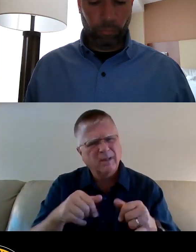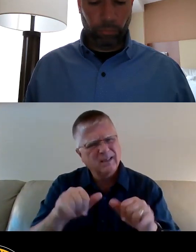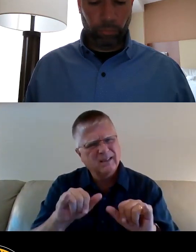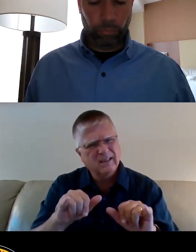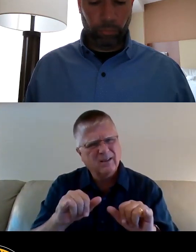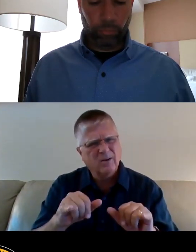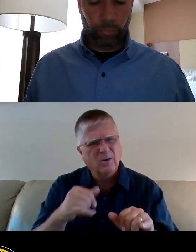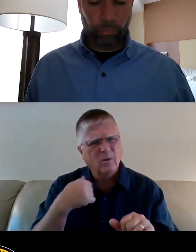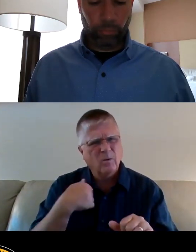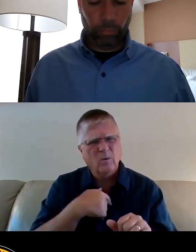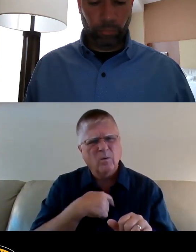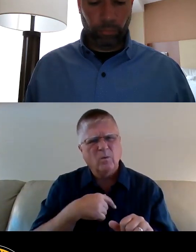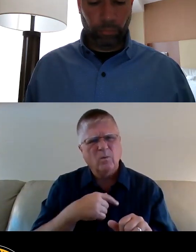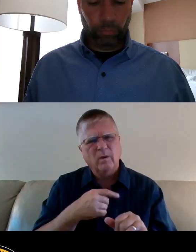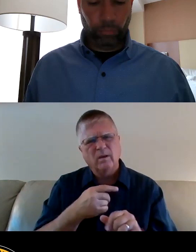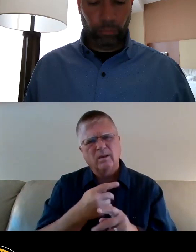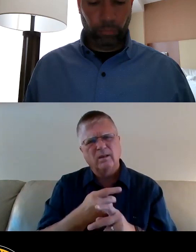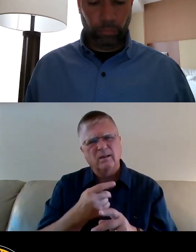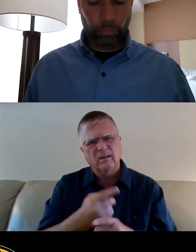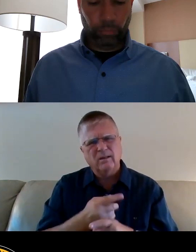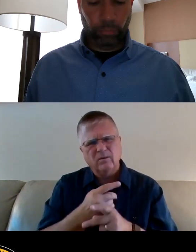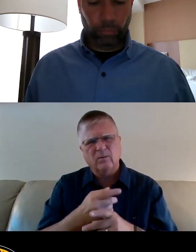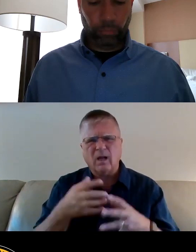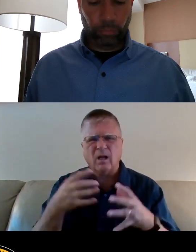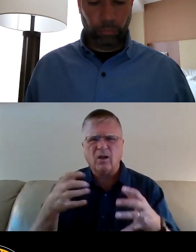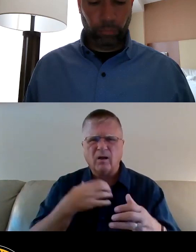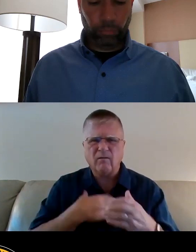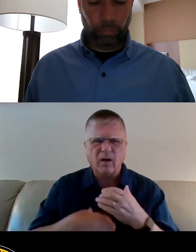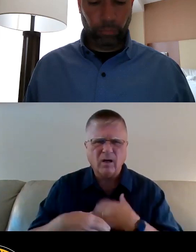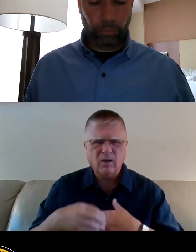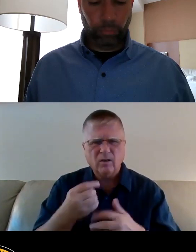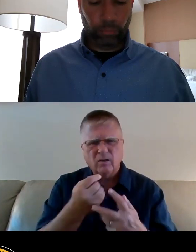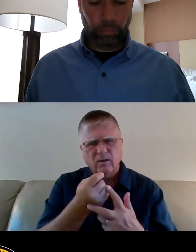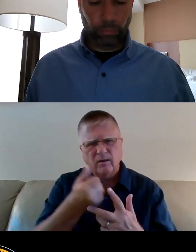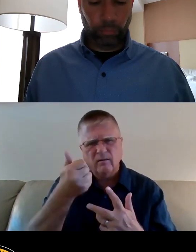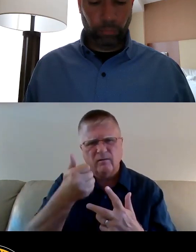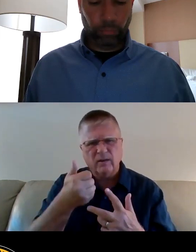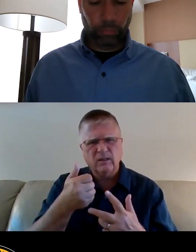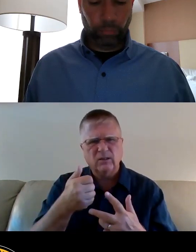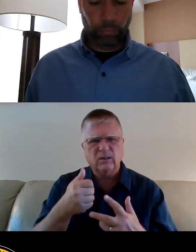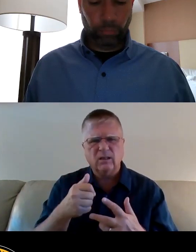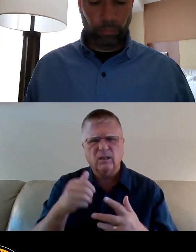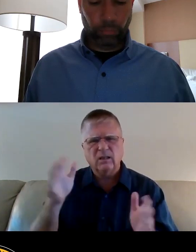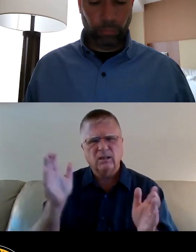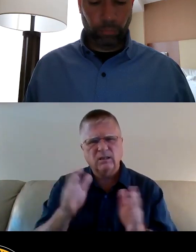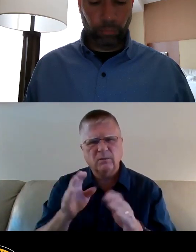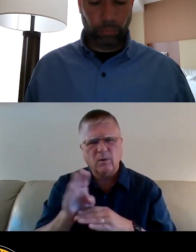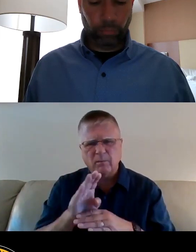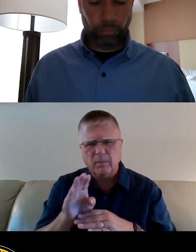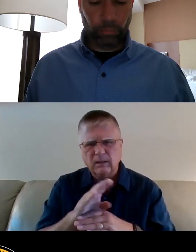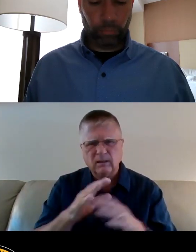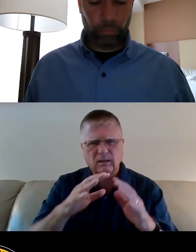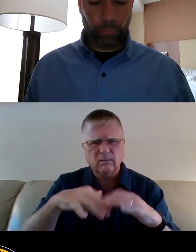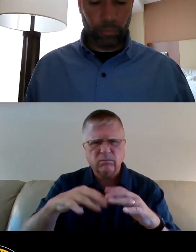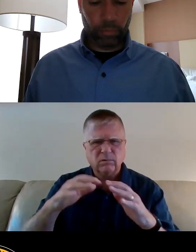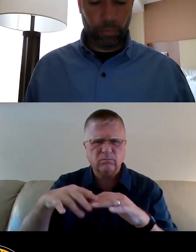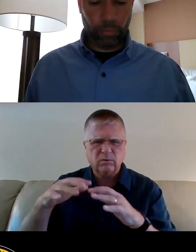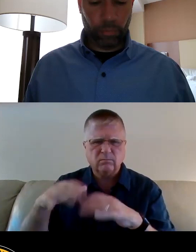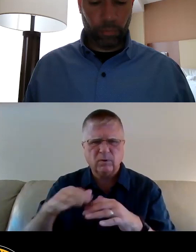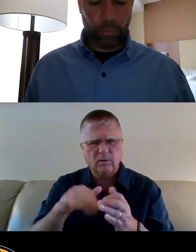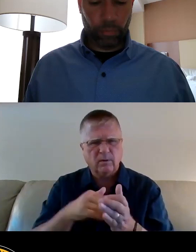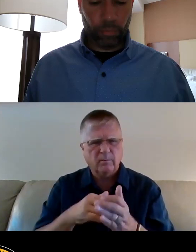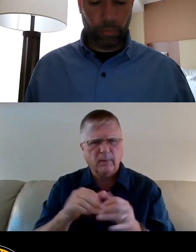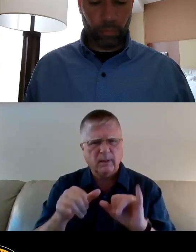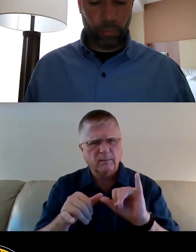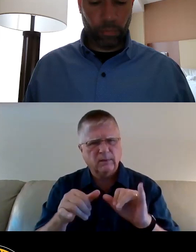are dealing with a lot of hunger, evictions, small businesses are folding and medium-sized businesses.